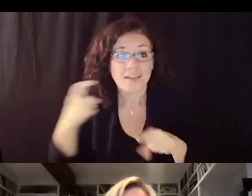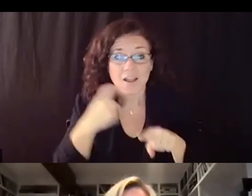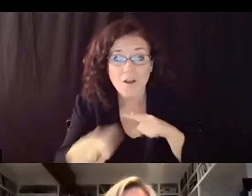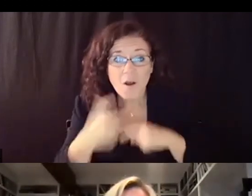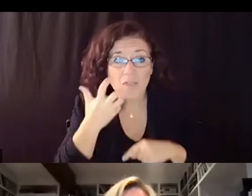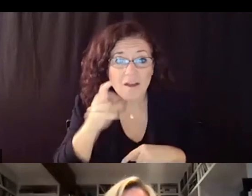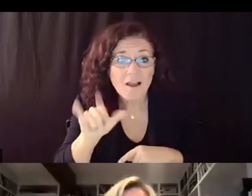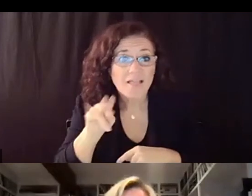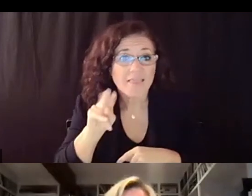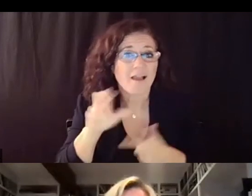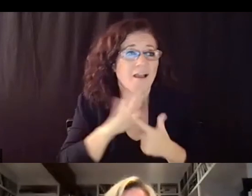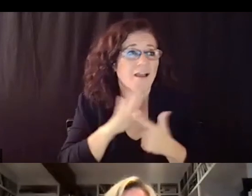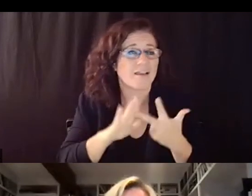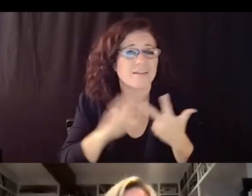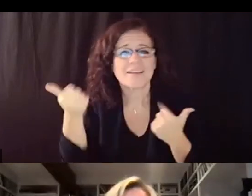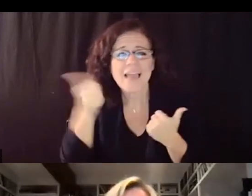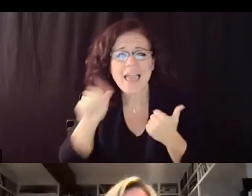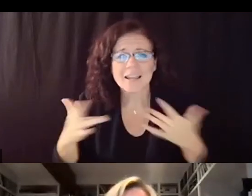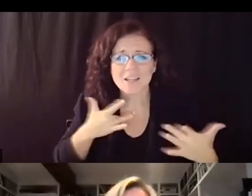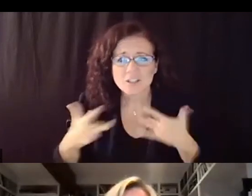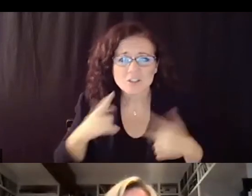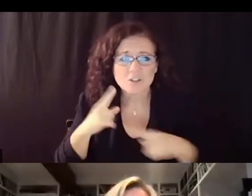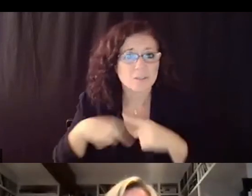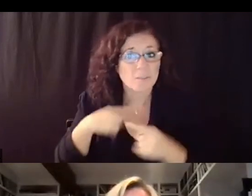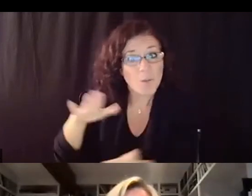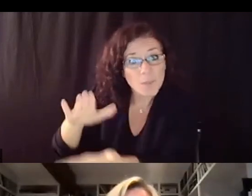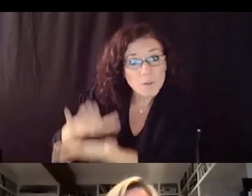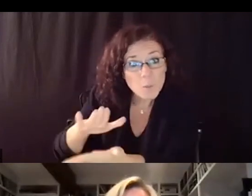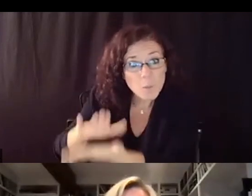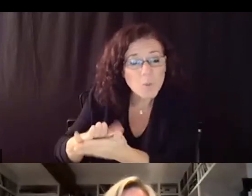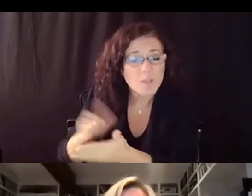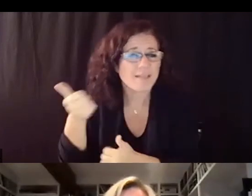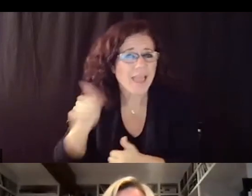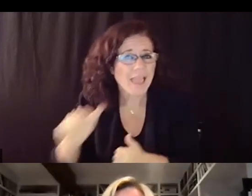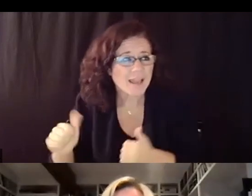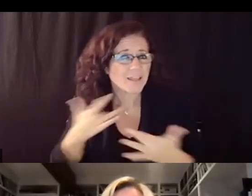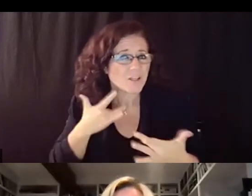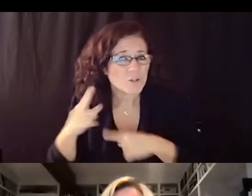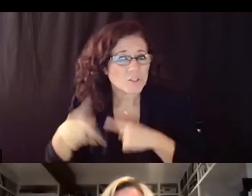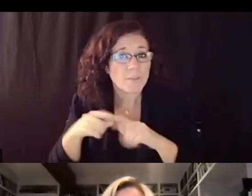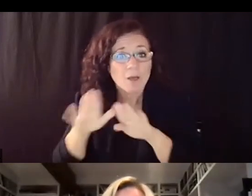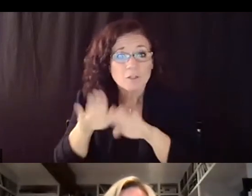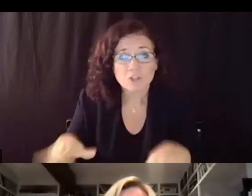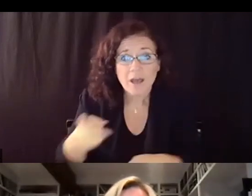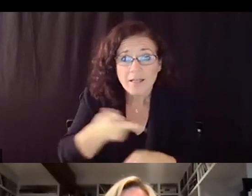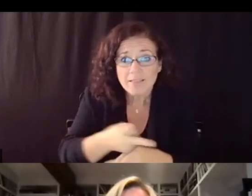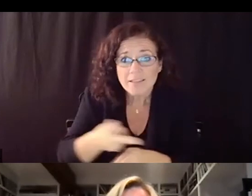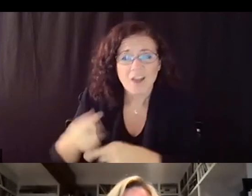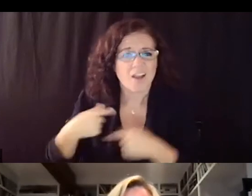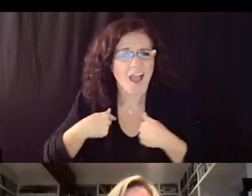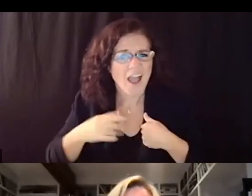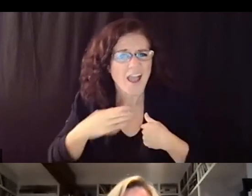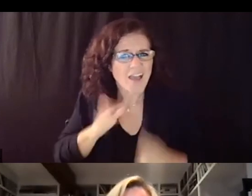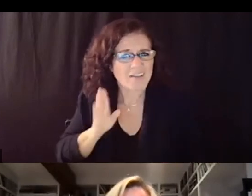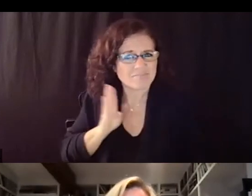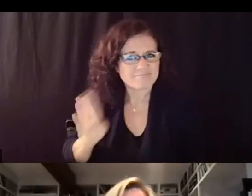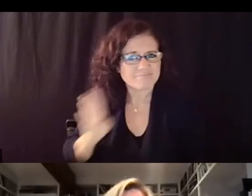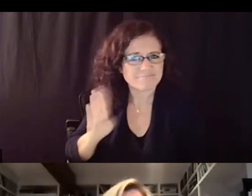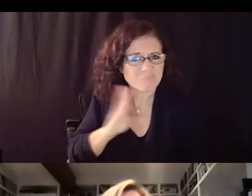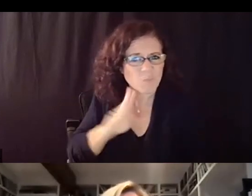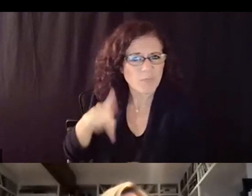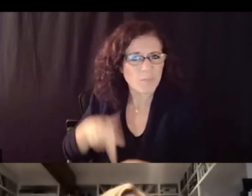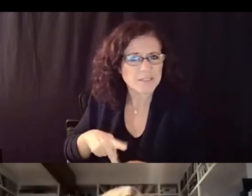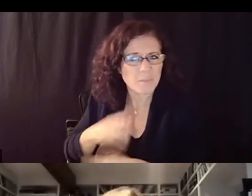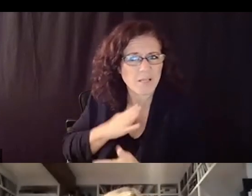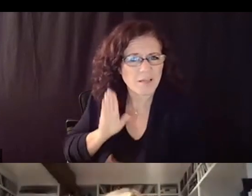school or any child care setting come to me and i have personal contact with the superintendent or principal of the school to follow up on those but